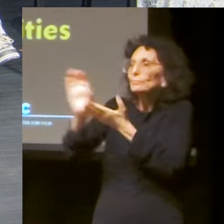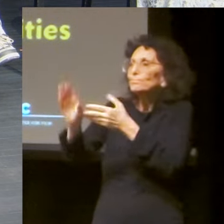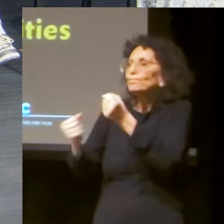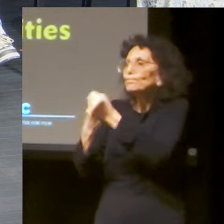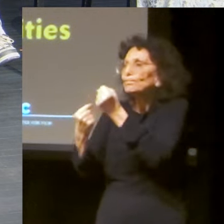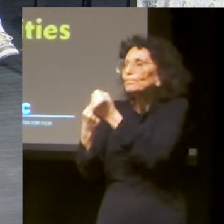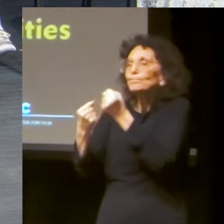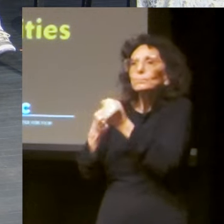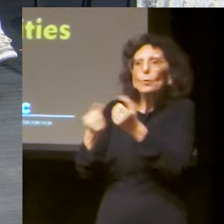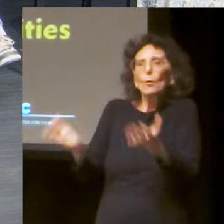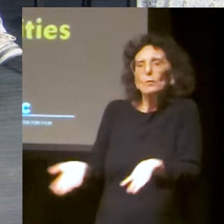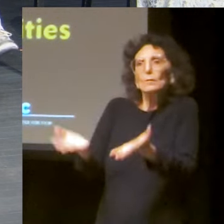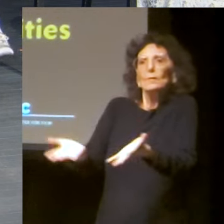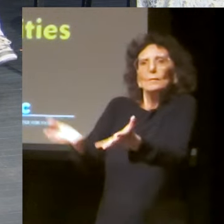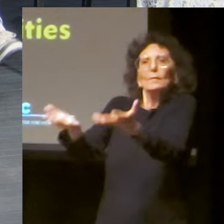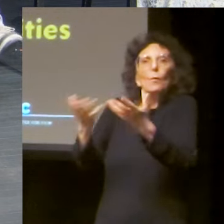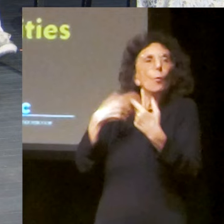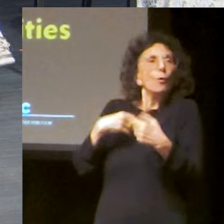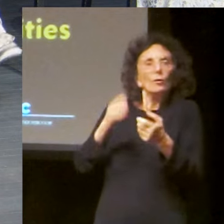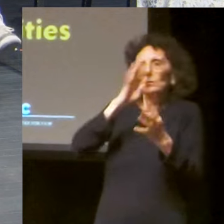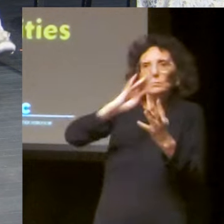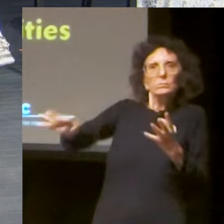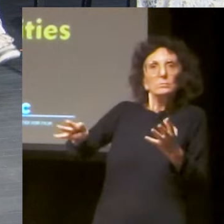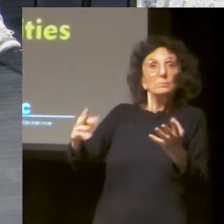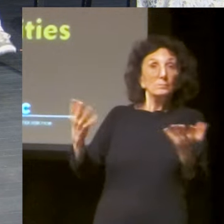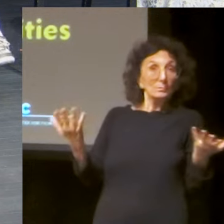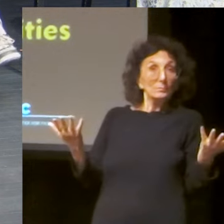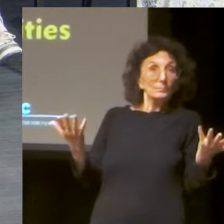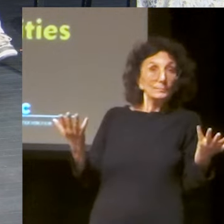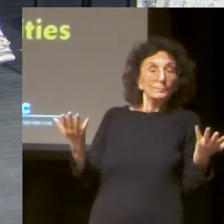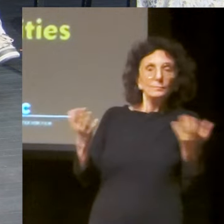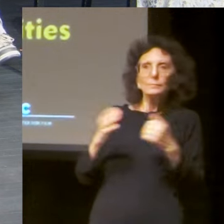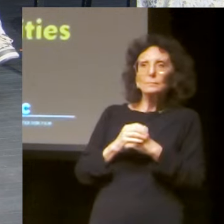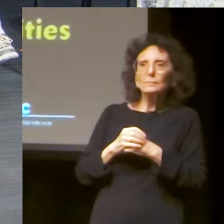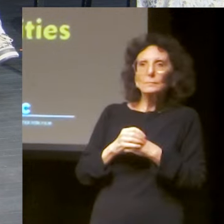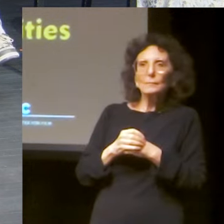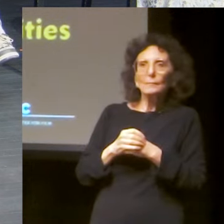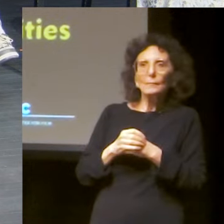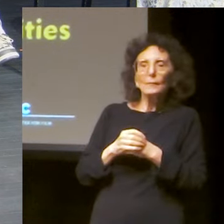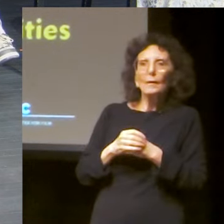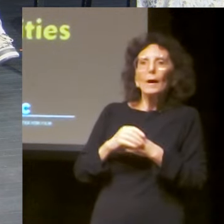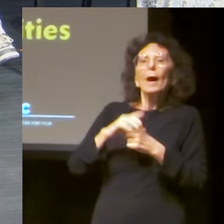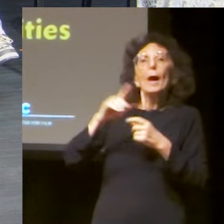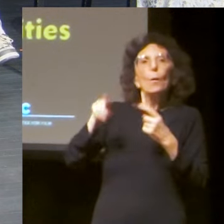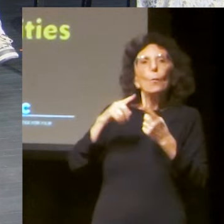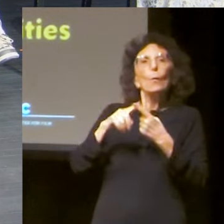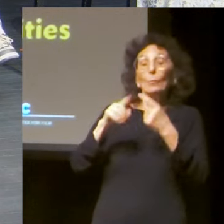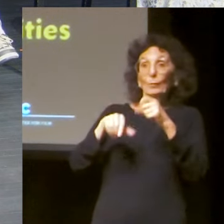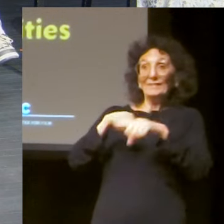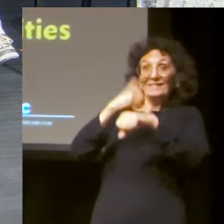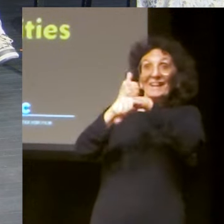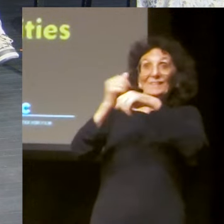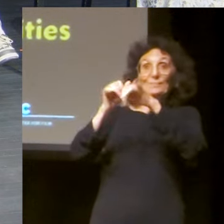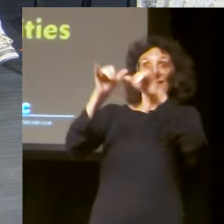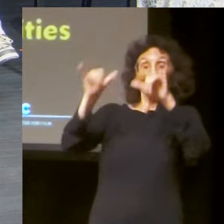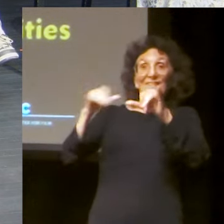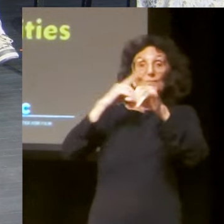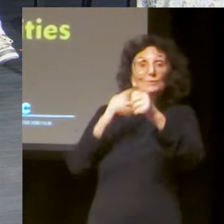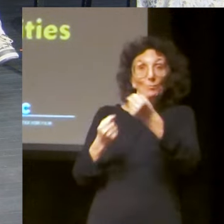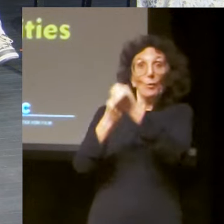we prioritize, um, our efforts as a, as a culture and where, where we put our money and where we put our efforts.